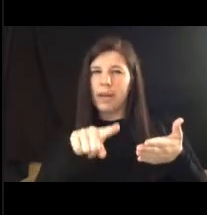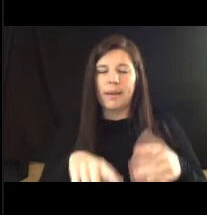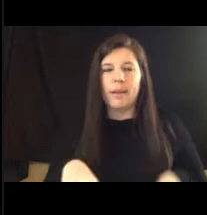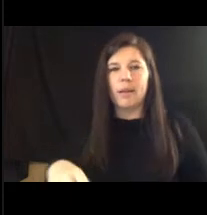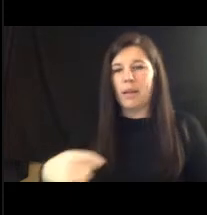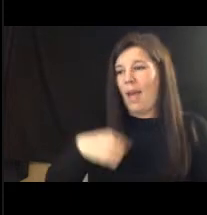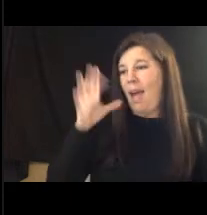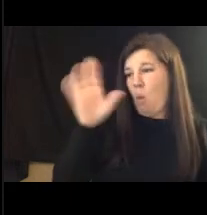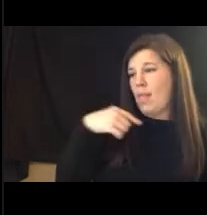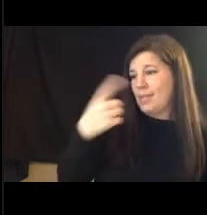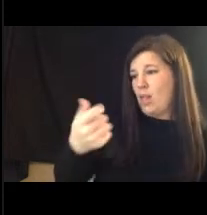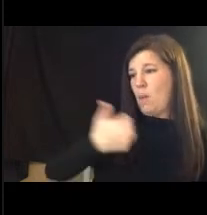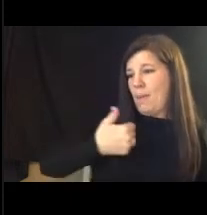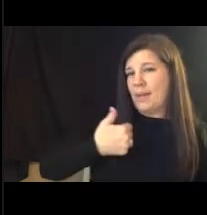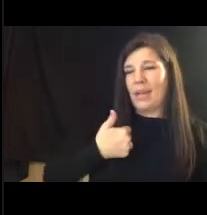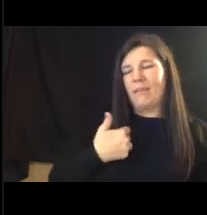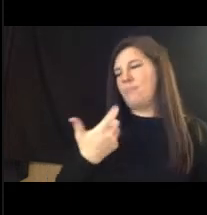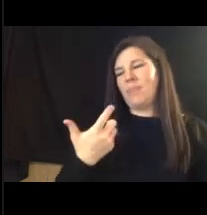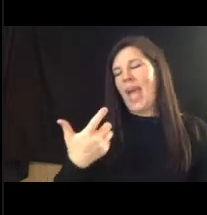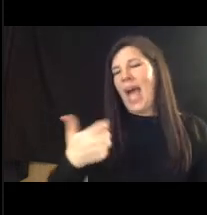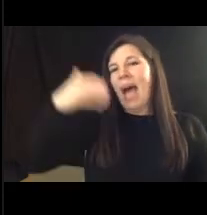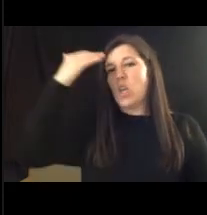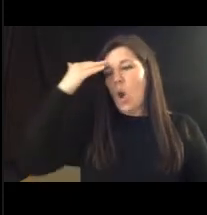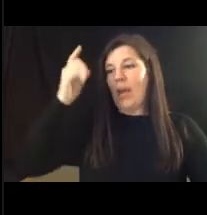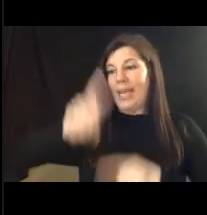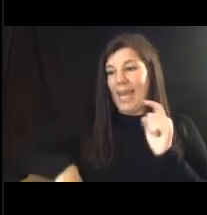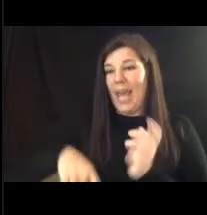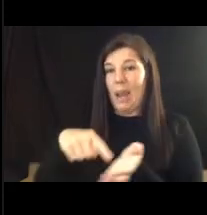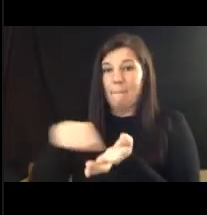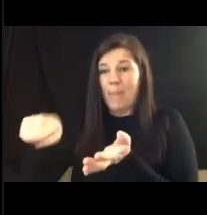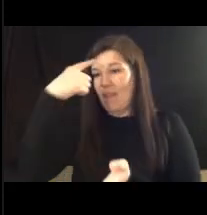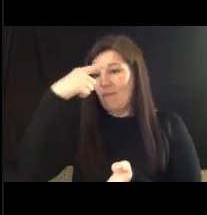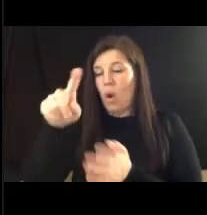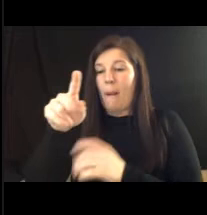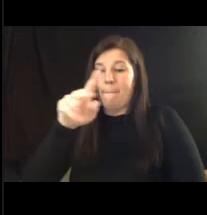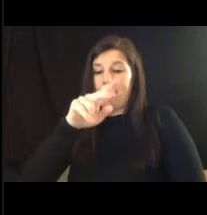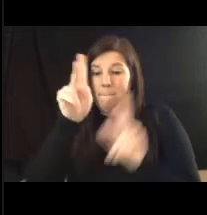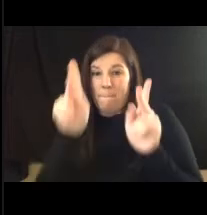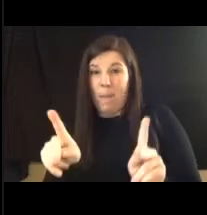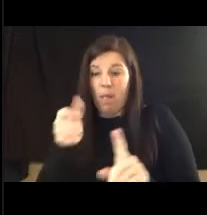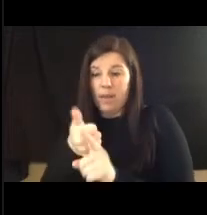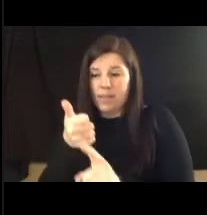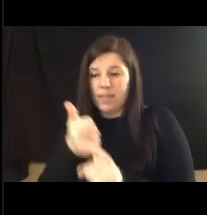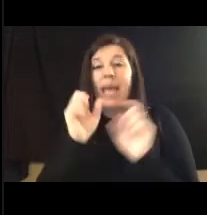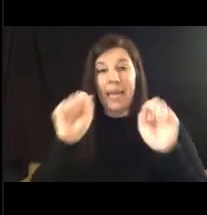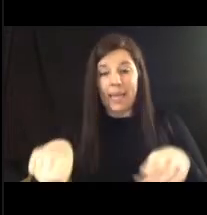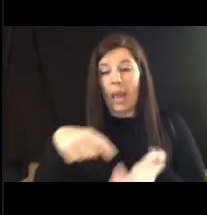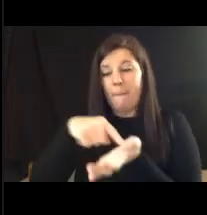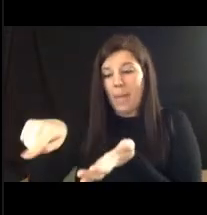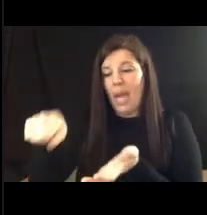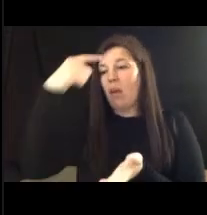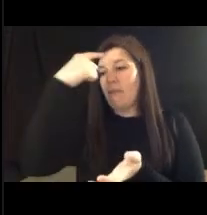best of my knowledge that it cannot fund personnel it could fund stations it could fund apparatus right it cannot fund people